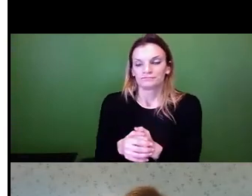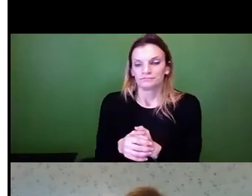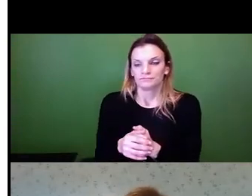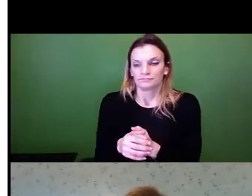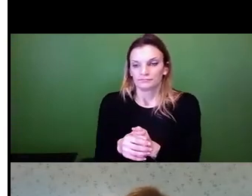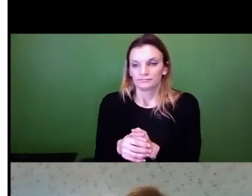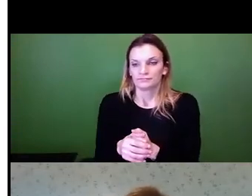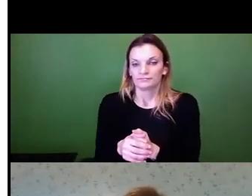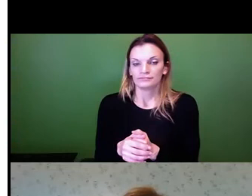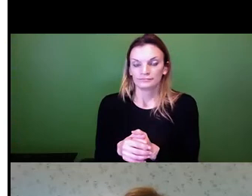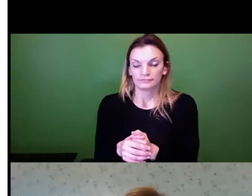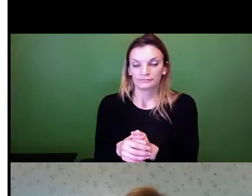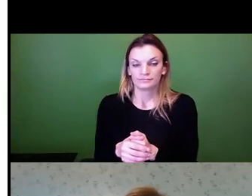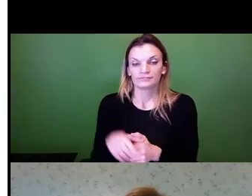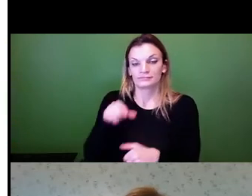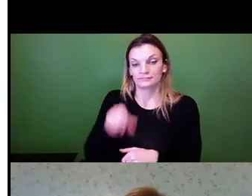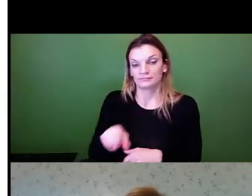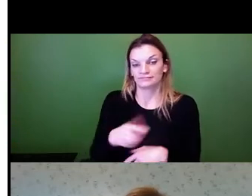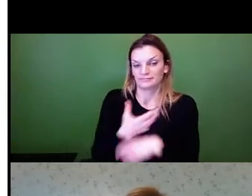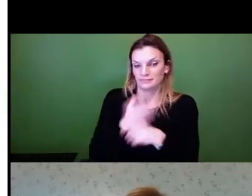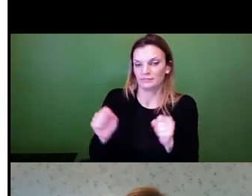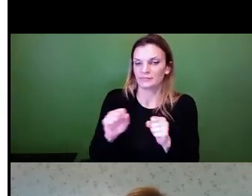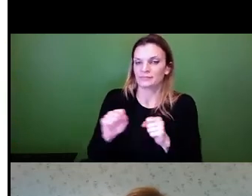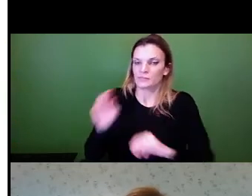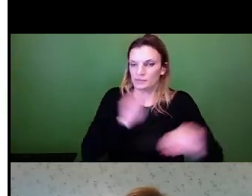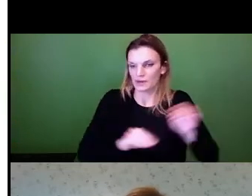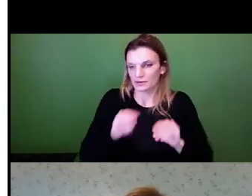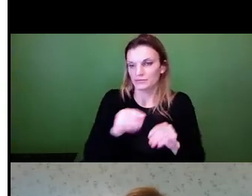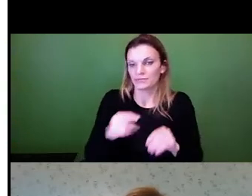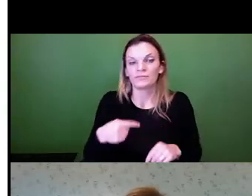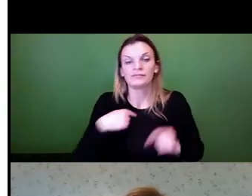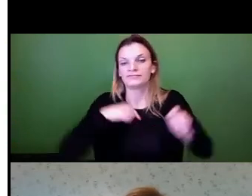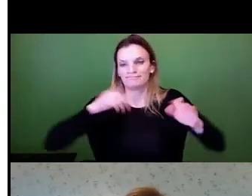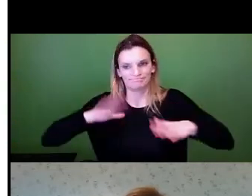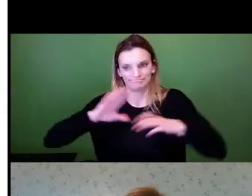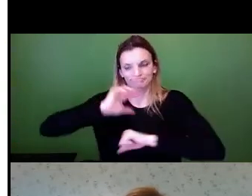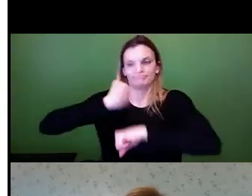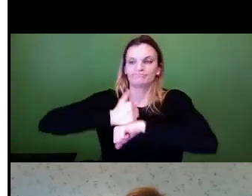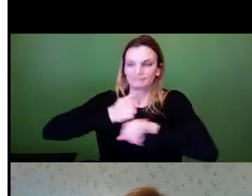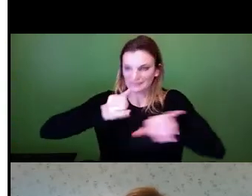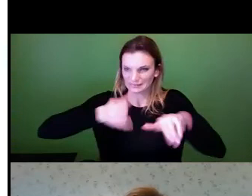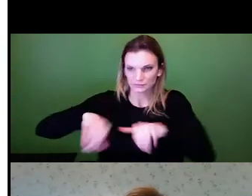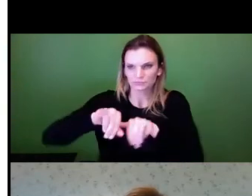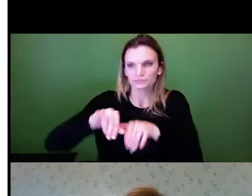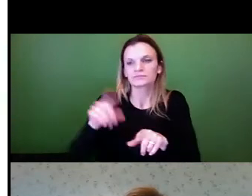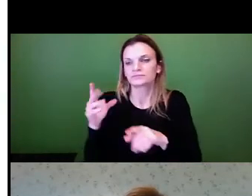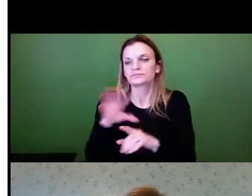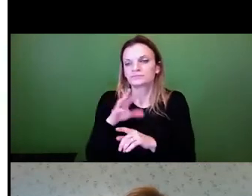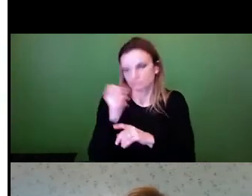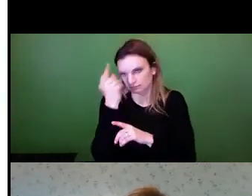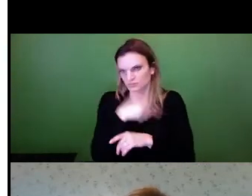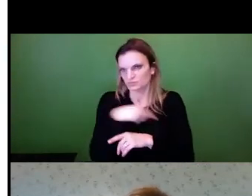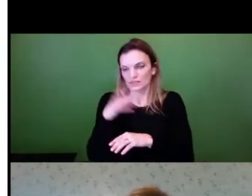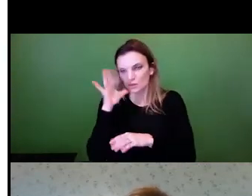And again, on the ergonomics, we don't actually have a standard, but we will evaluate and write safety